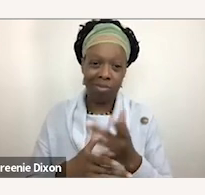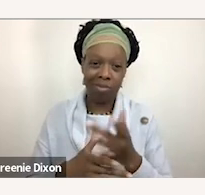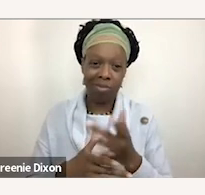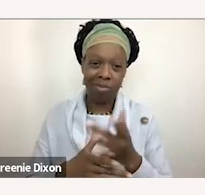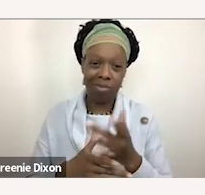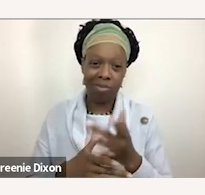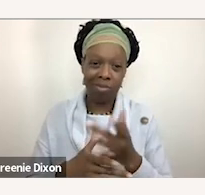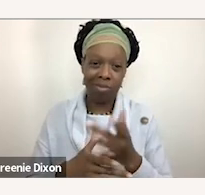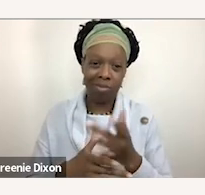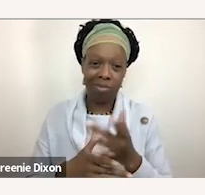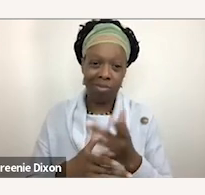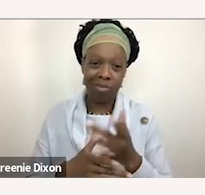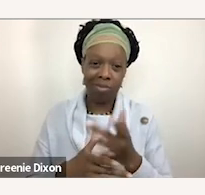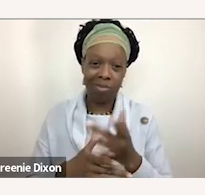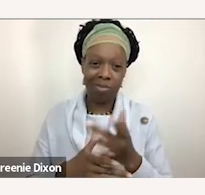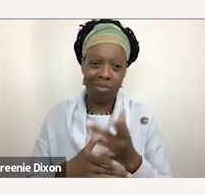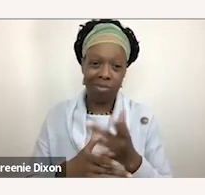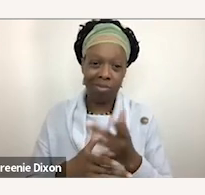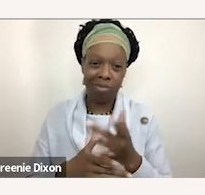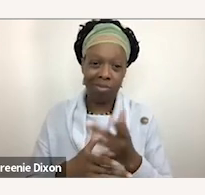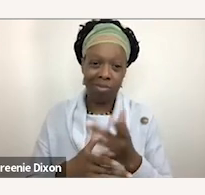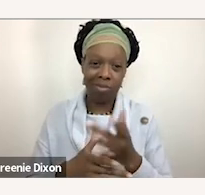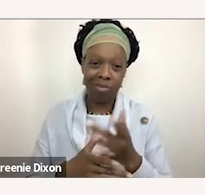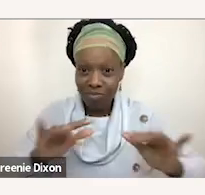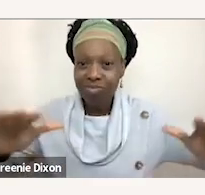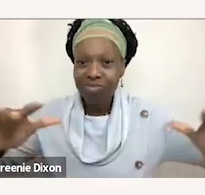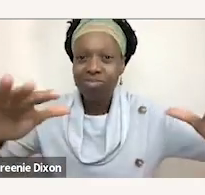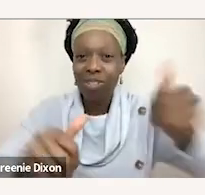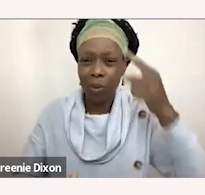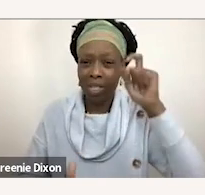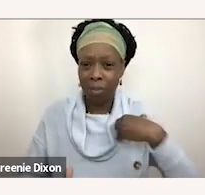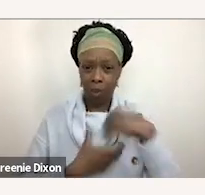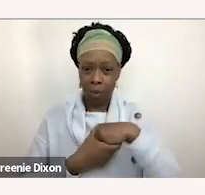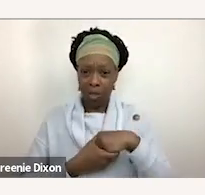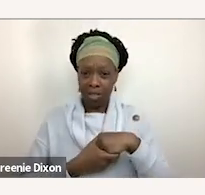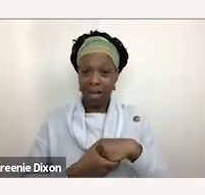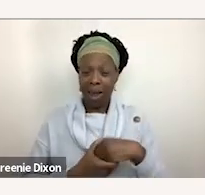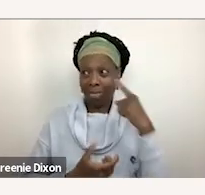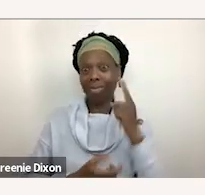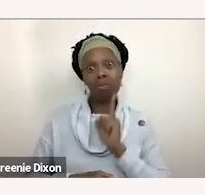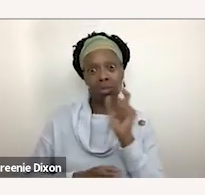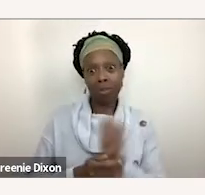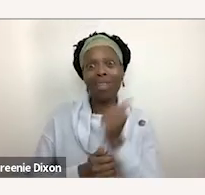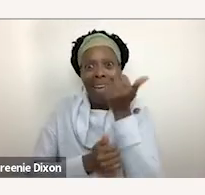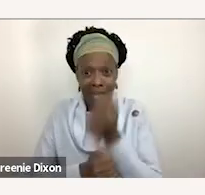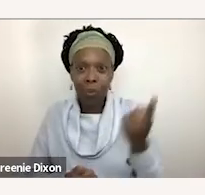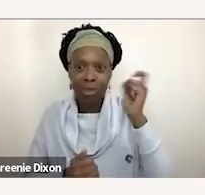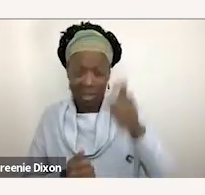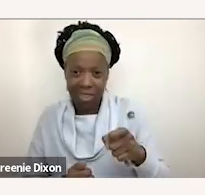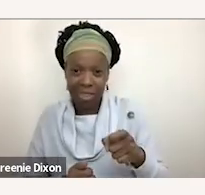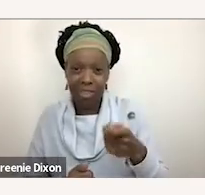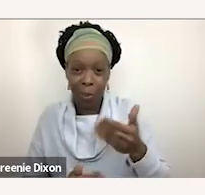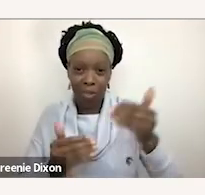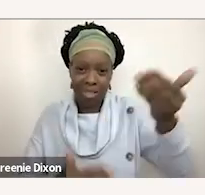spread the word make sure that everyone you think should be a part of this uh and honestly everyone should be a part of this um invite them